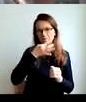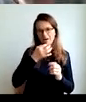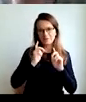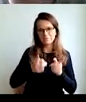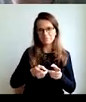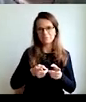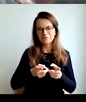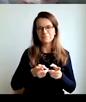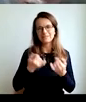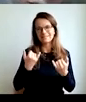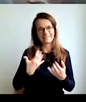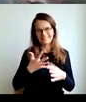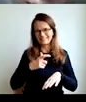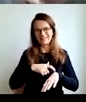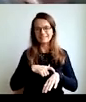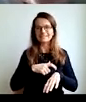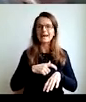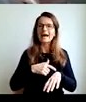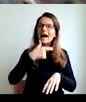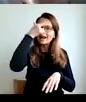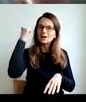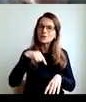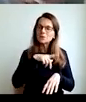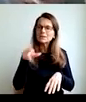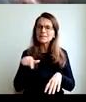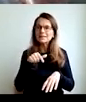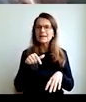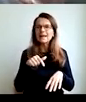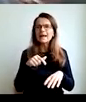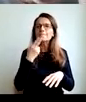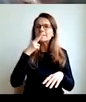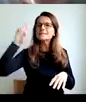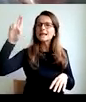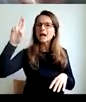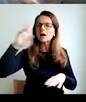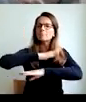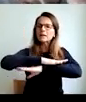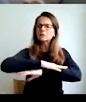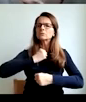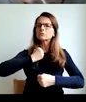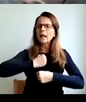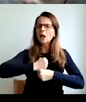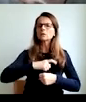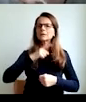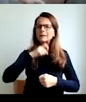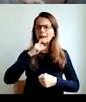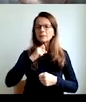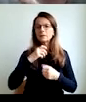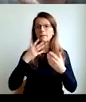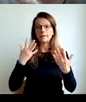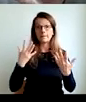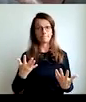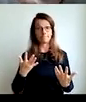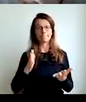This would take another lecture. But value work as